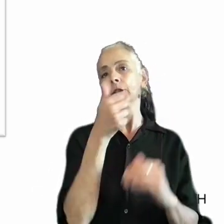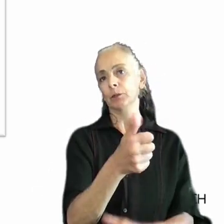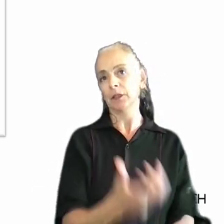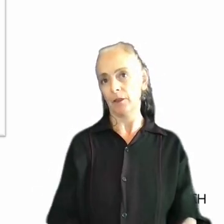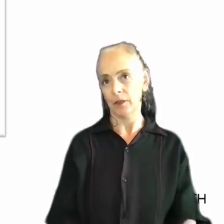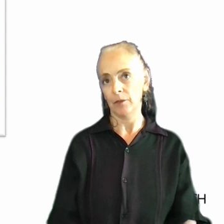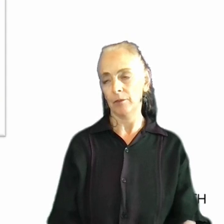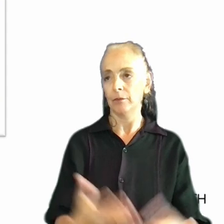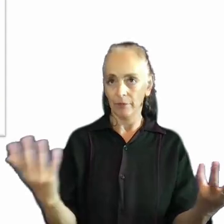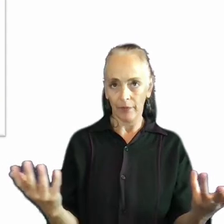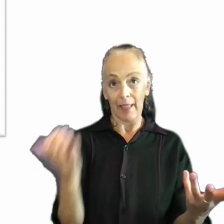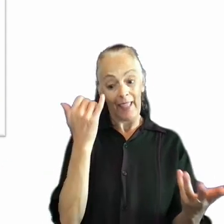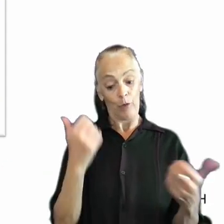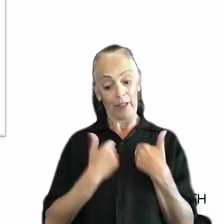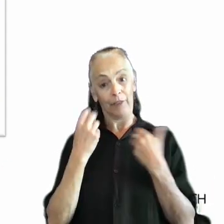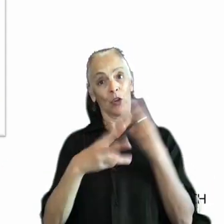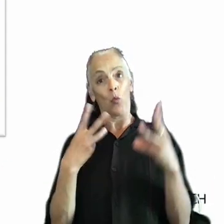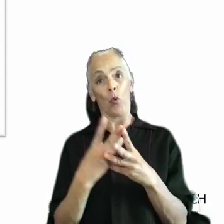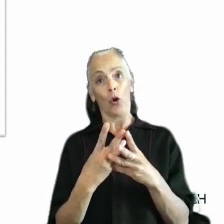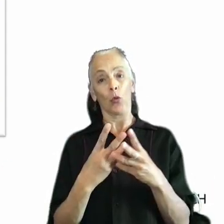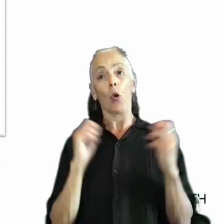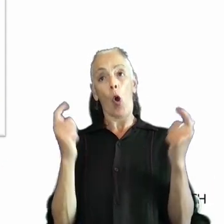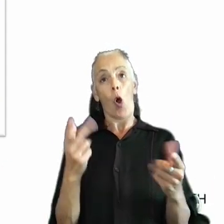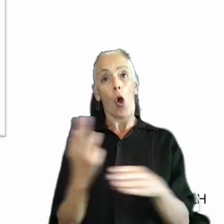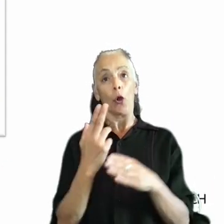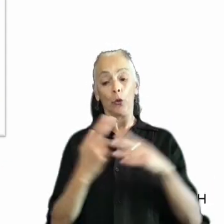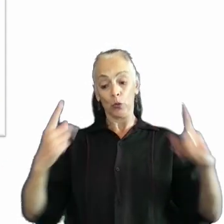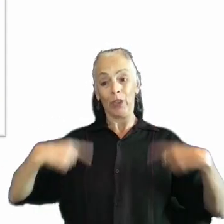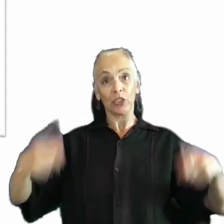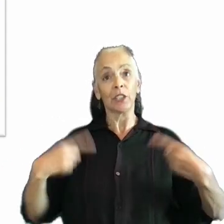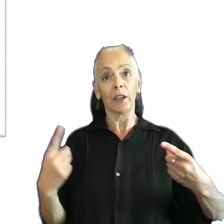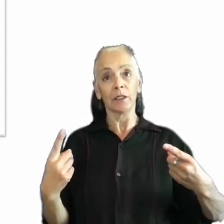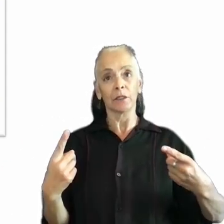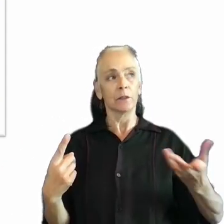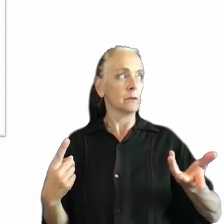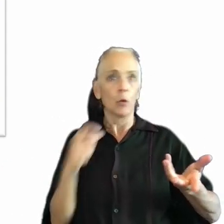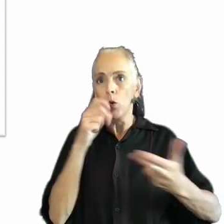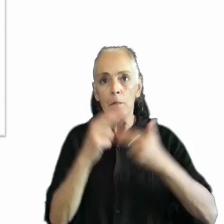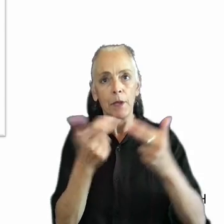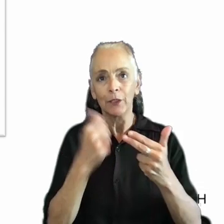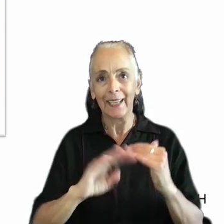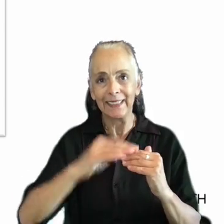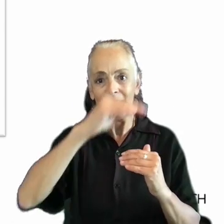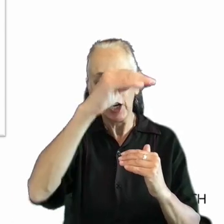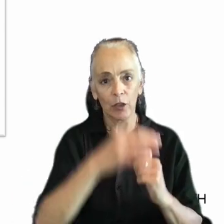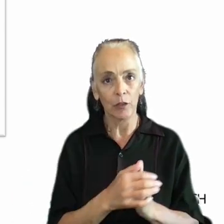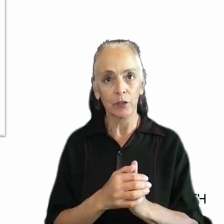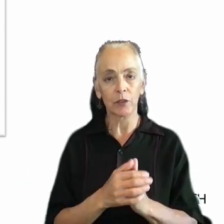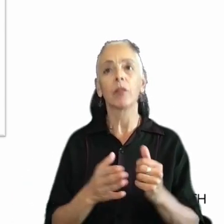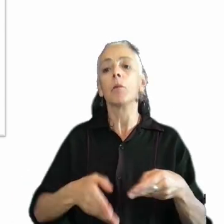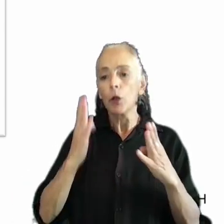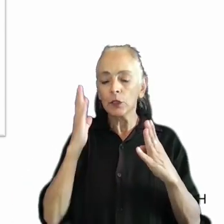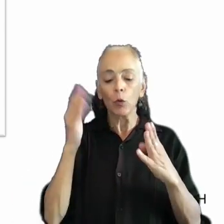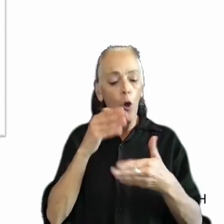Think about it. If we lived in a world where all of us used wheelchairs to get around, we wouldn't build any stairs. All our buildings would likely have